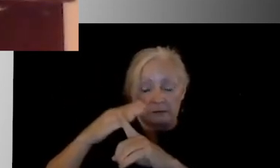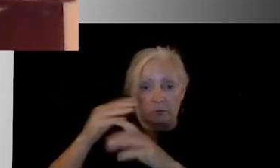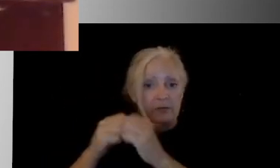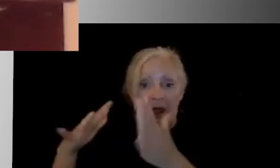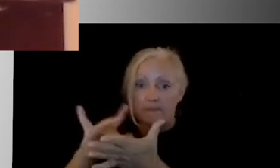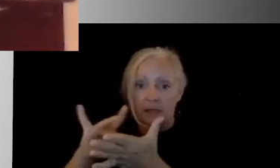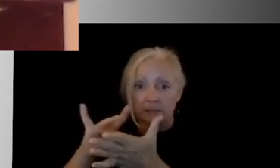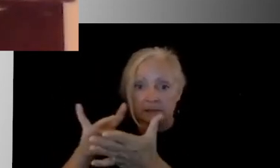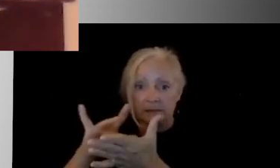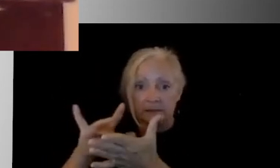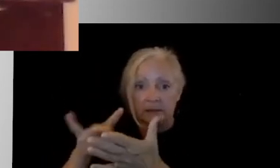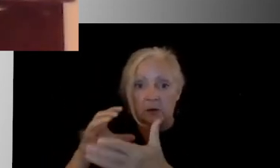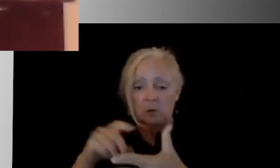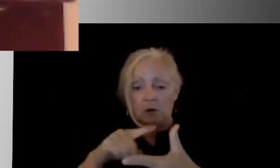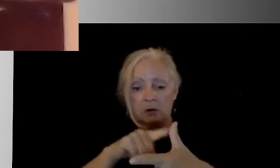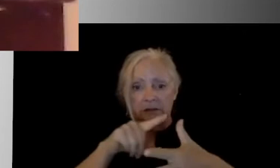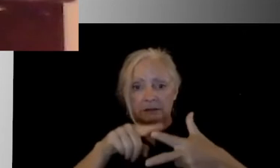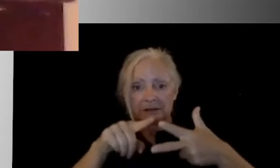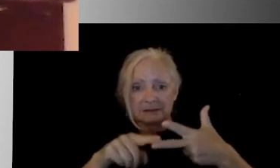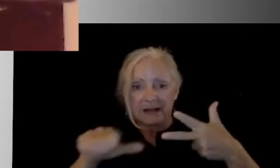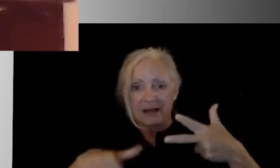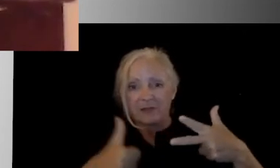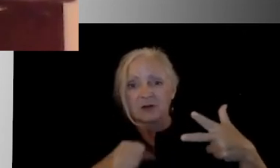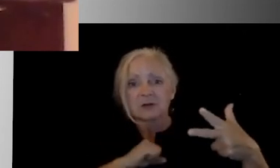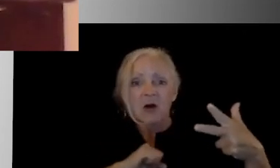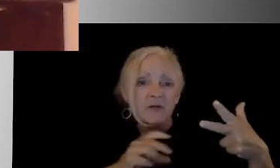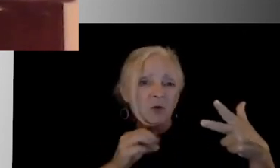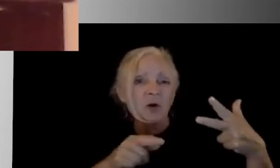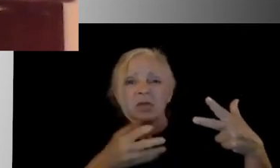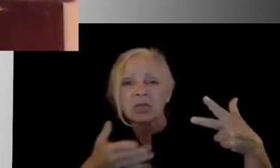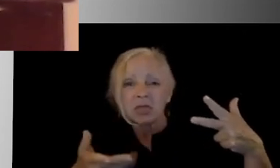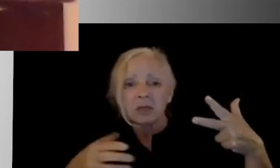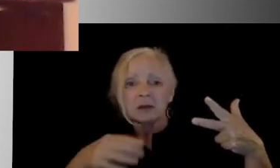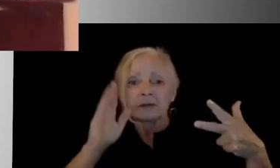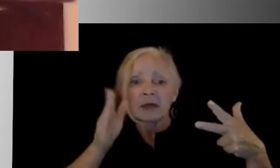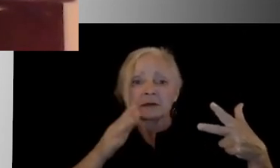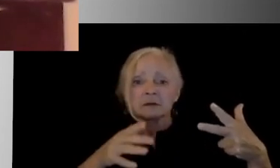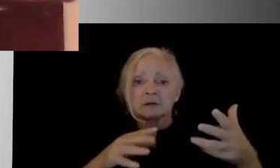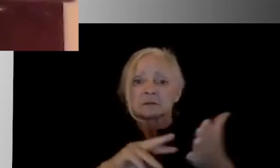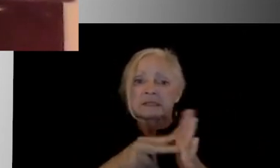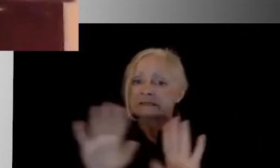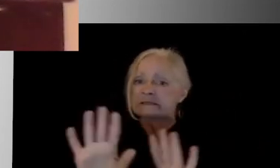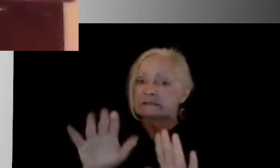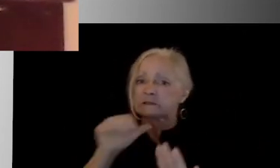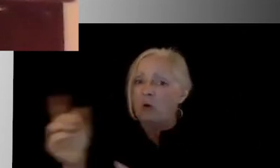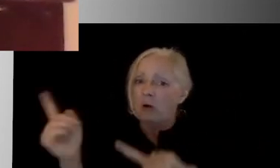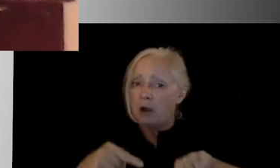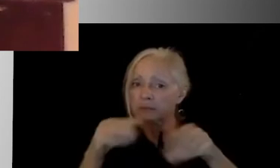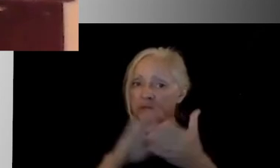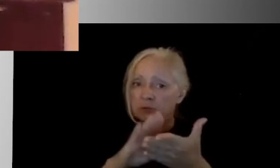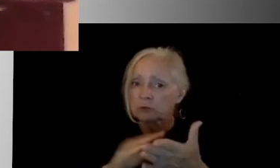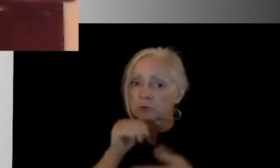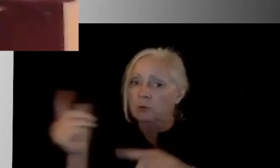three of the other factors that might also exist that would exempt somebody from coming to school, coming to work, or